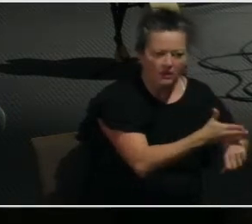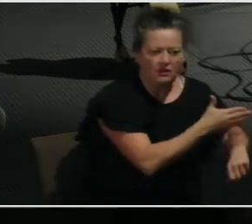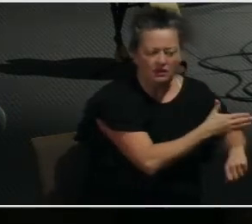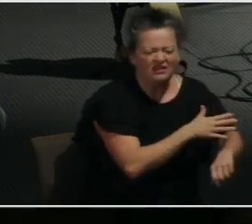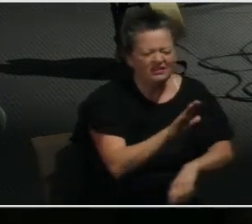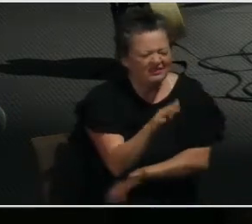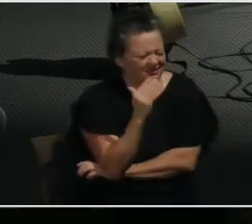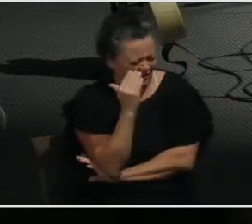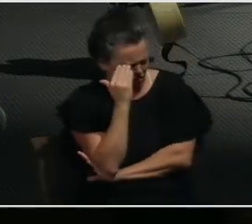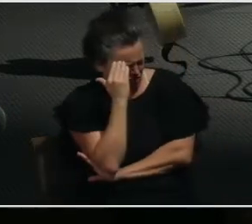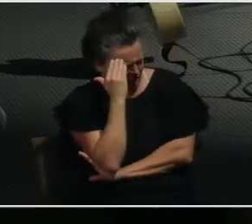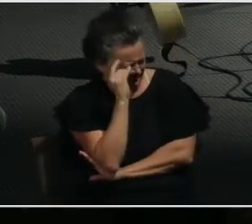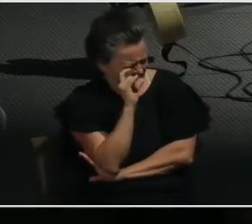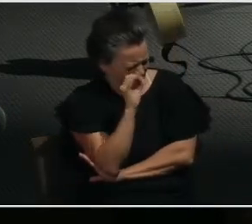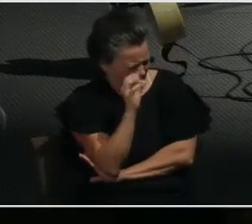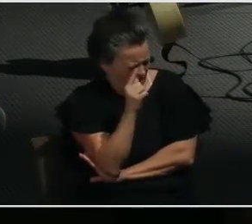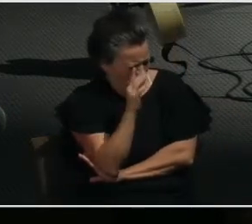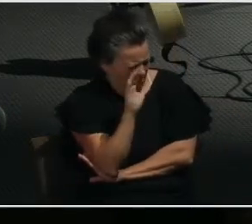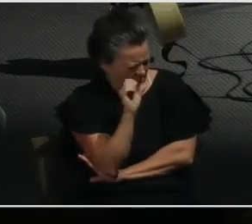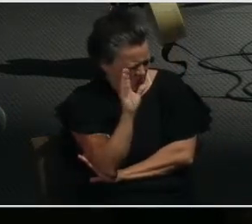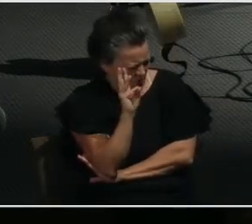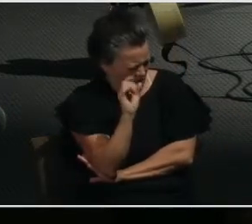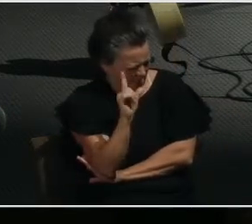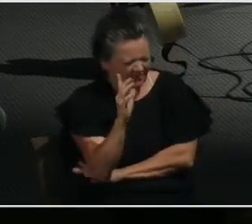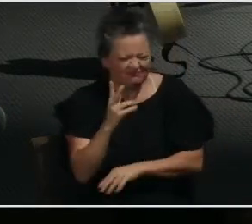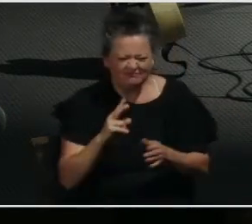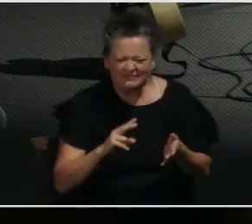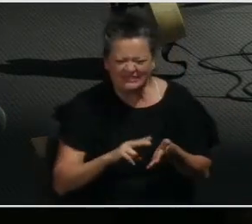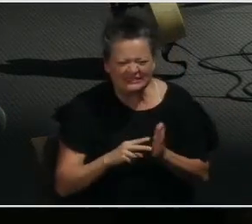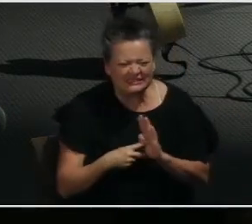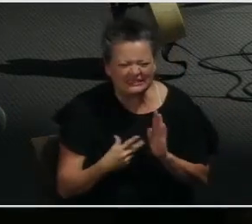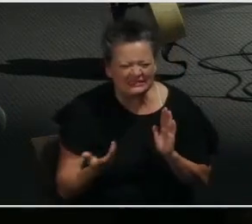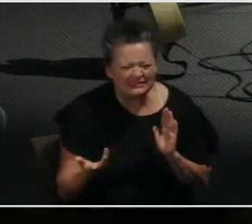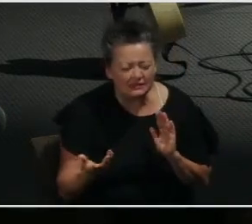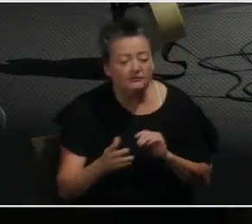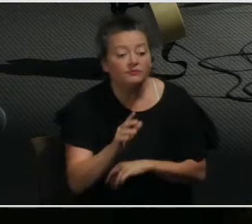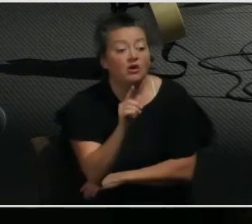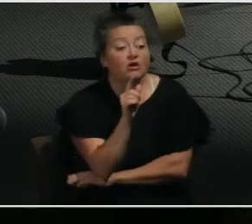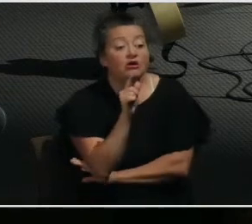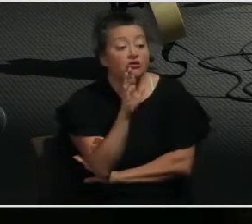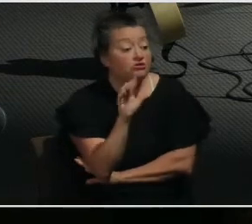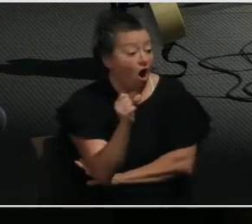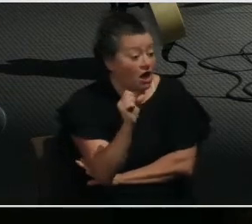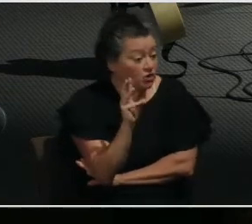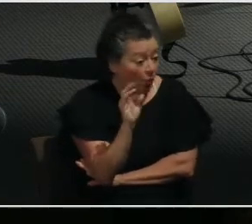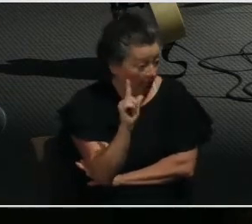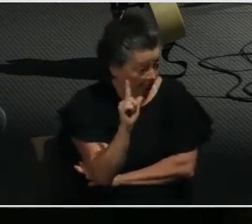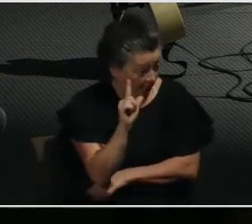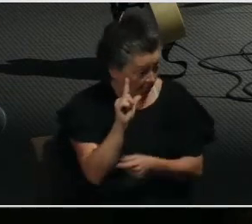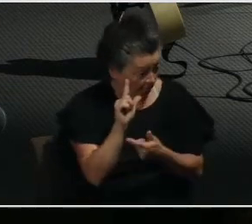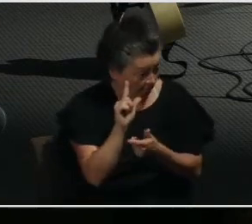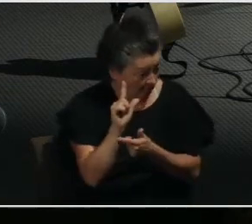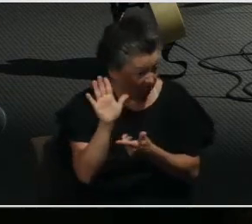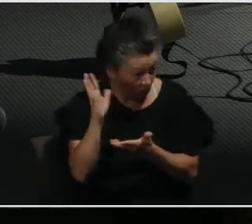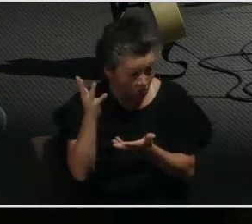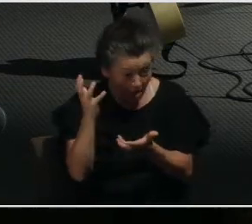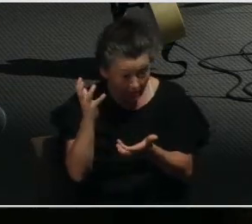of God's will? When we hear the phrase God's will, we usually begin to think about